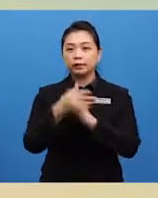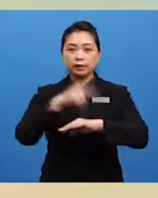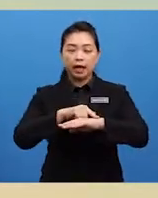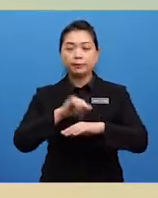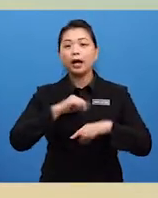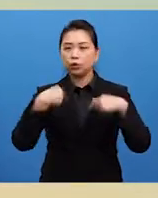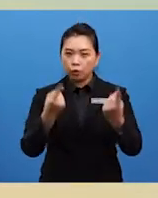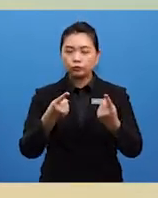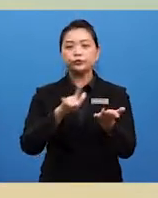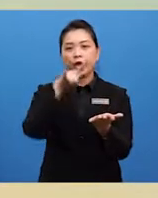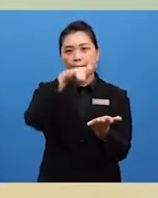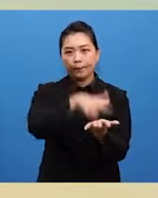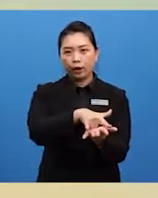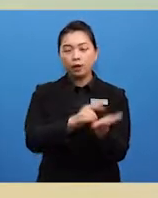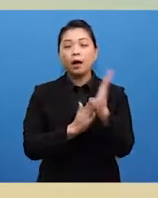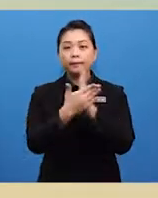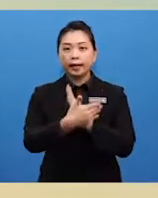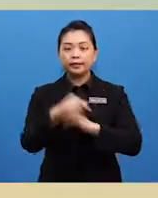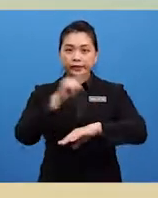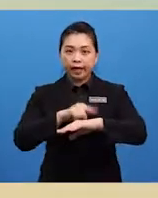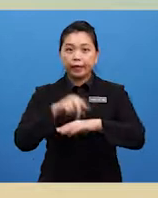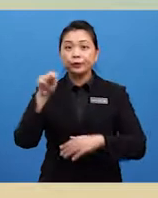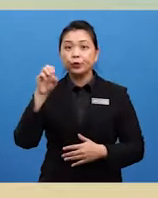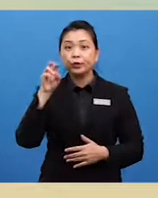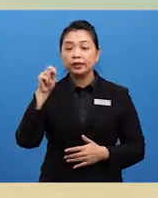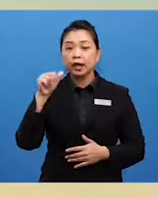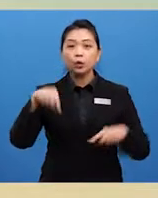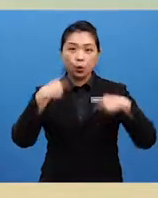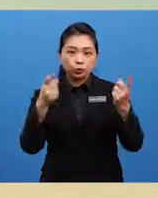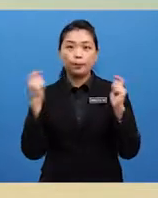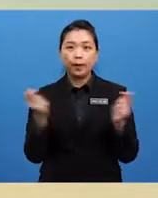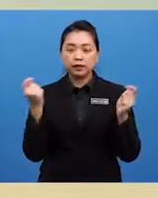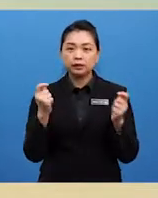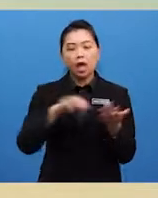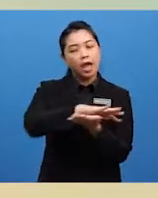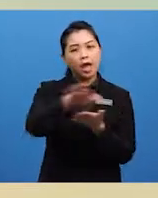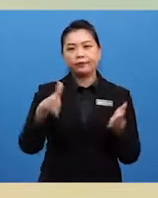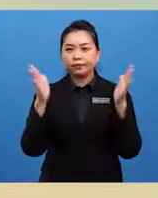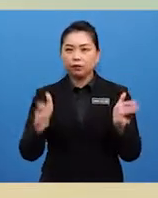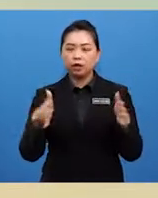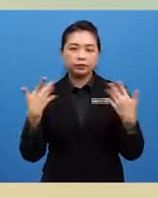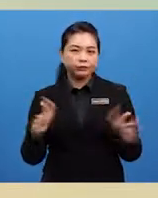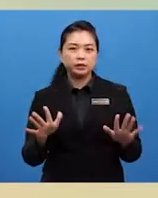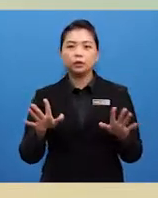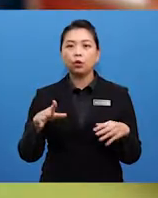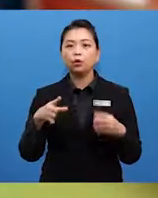By the time Nona got to the party, everyone had gone home.